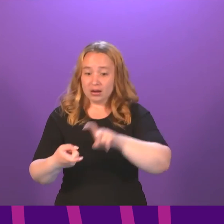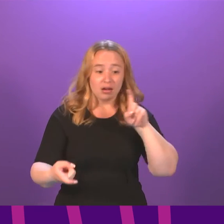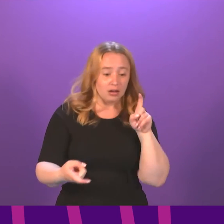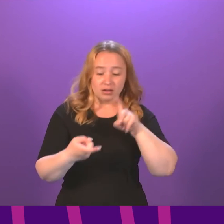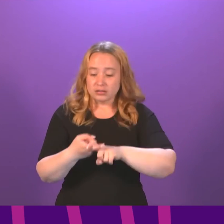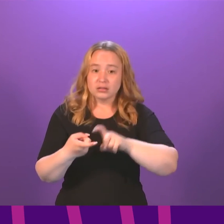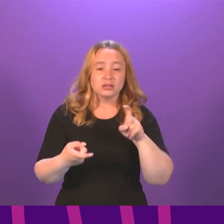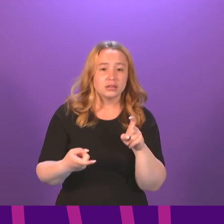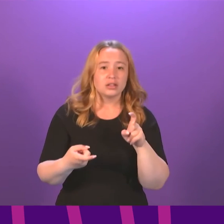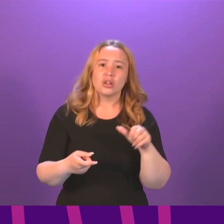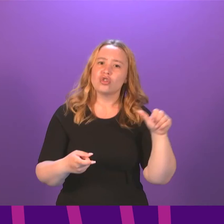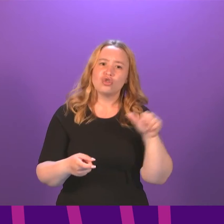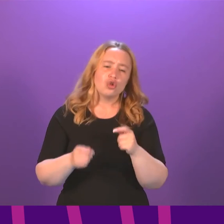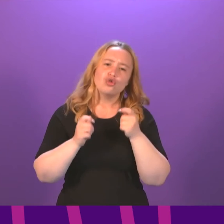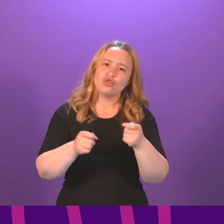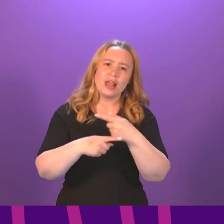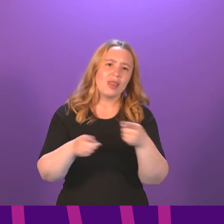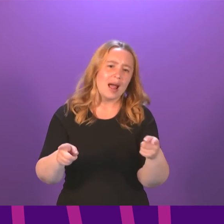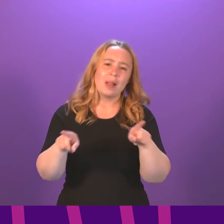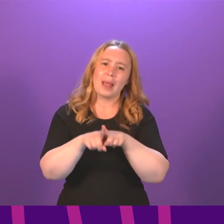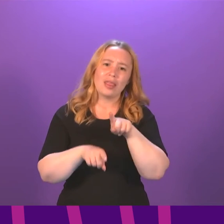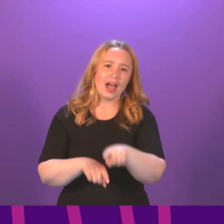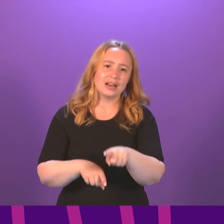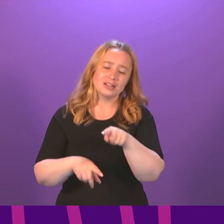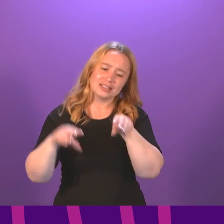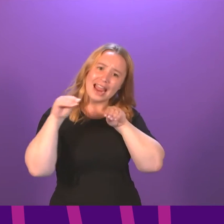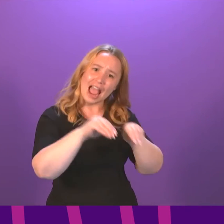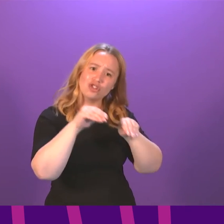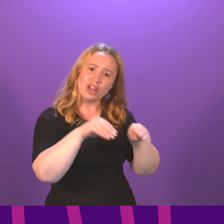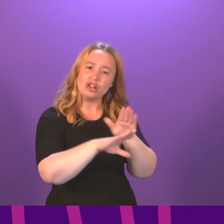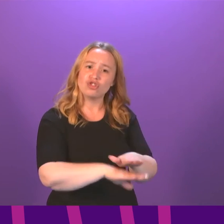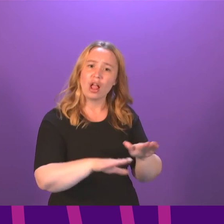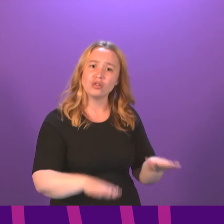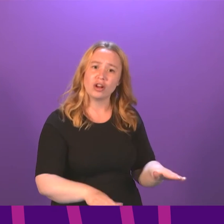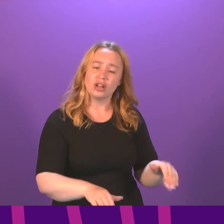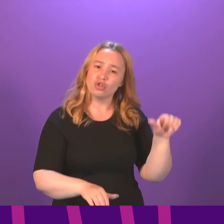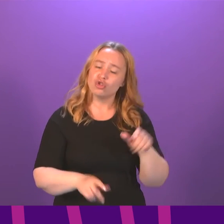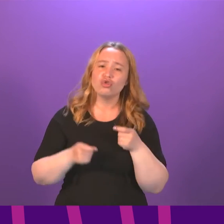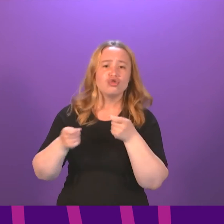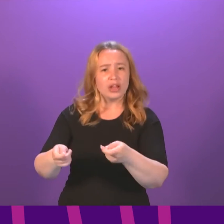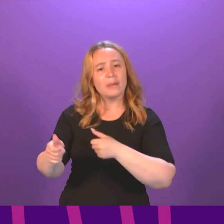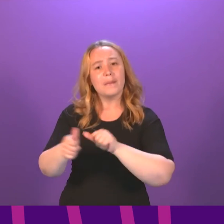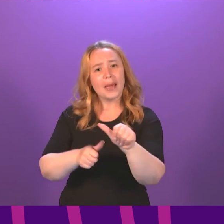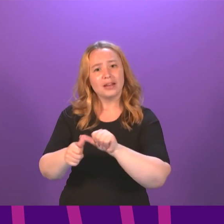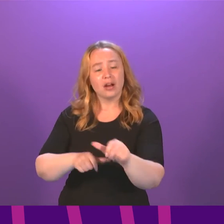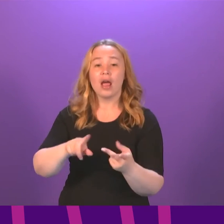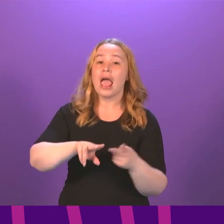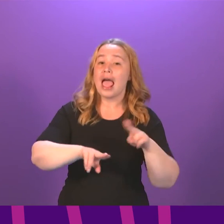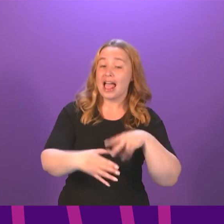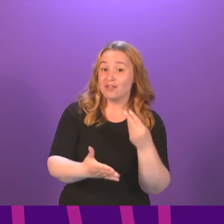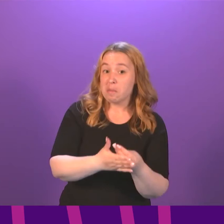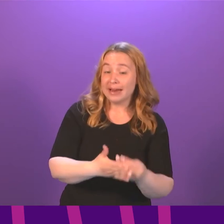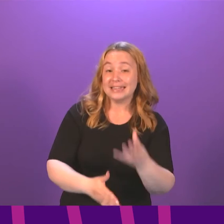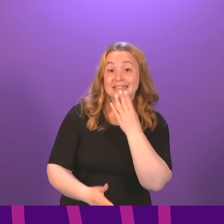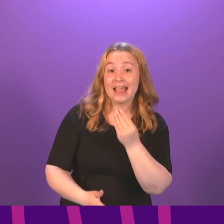no way to treat those responsible for educating the next generation. We all know that if the money is temporary, the